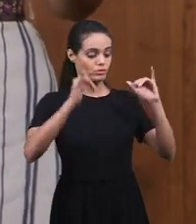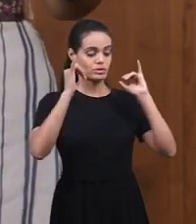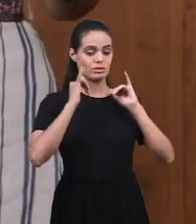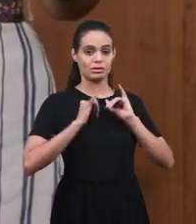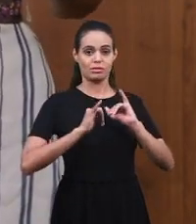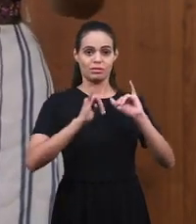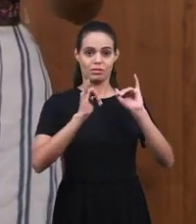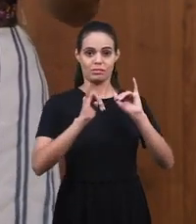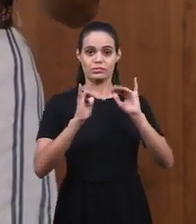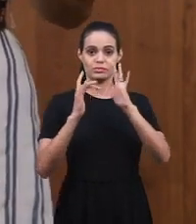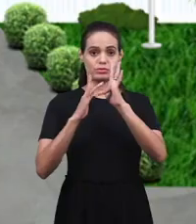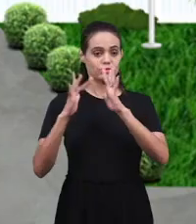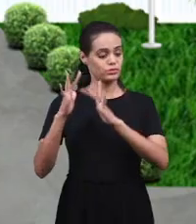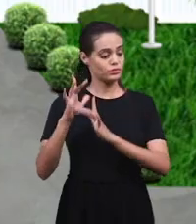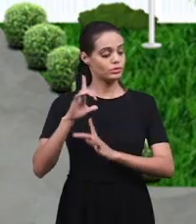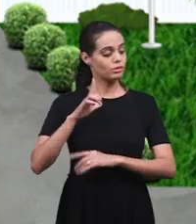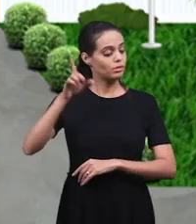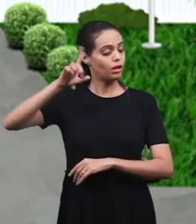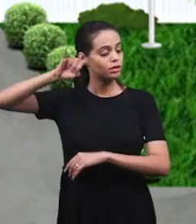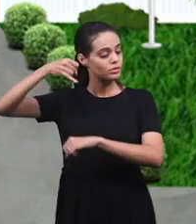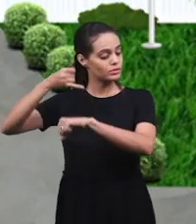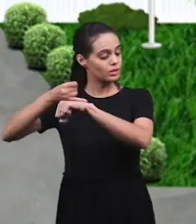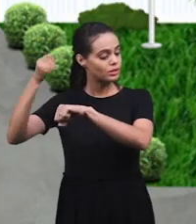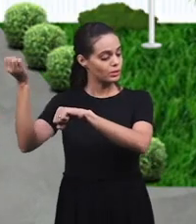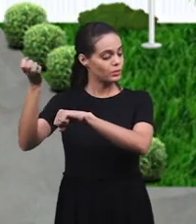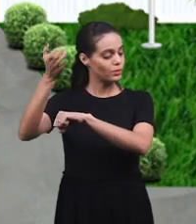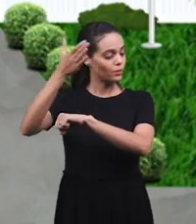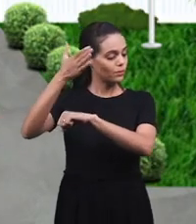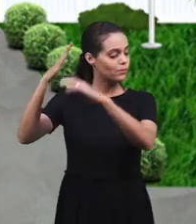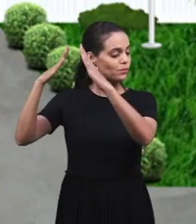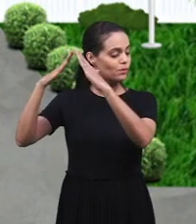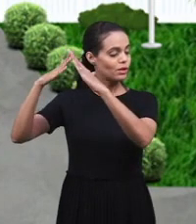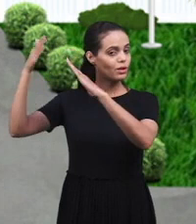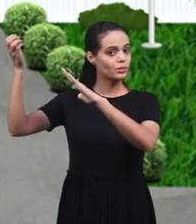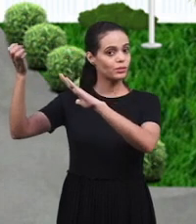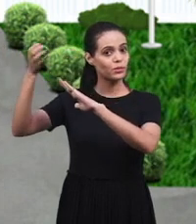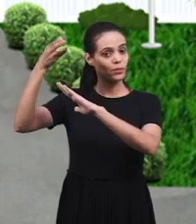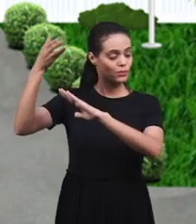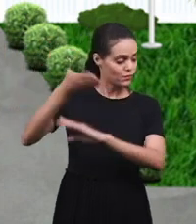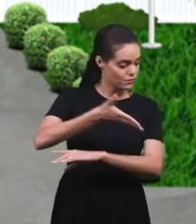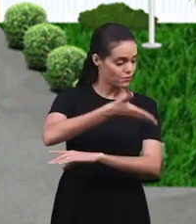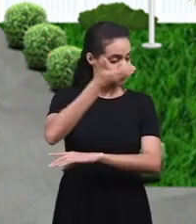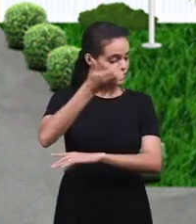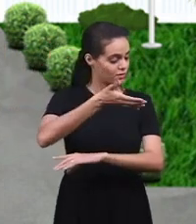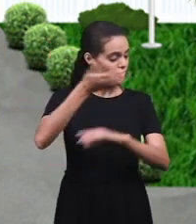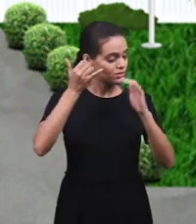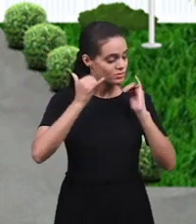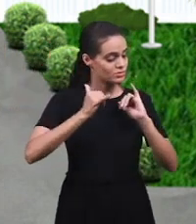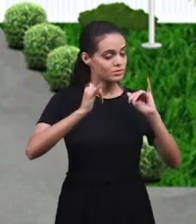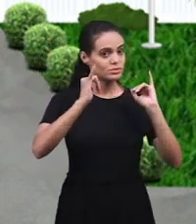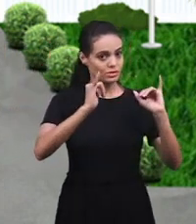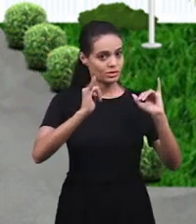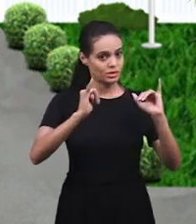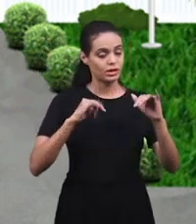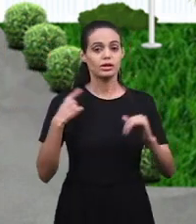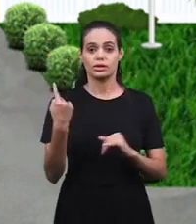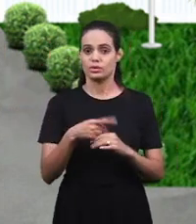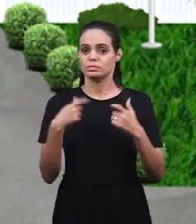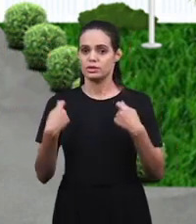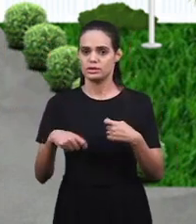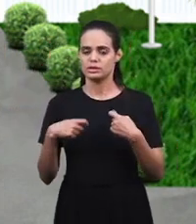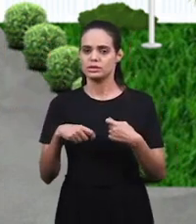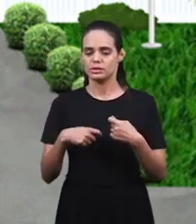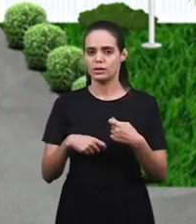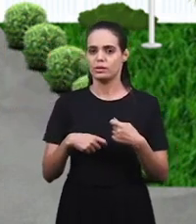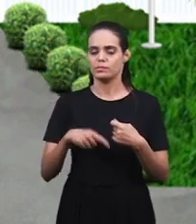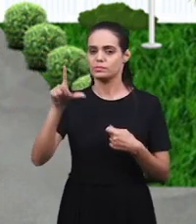has a place prepared for us. And we need to position ourselves. And we need to make the good choice. We